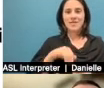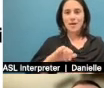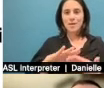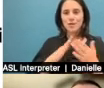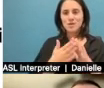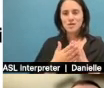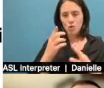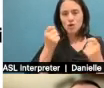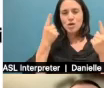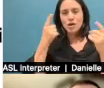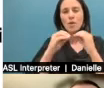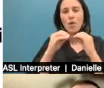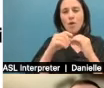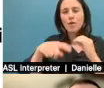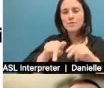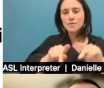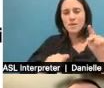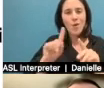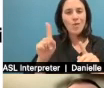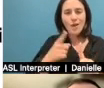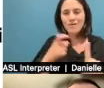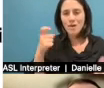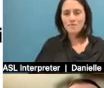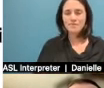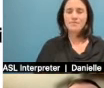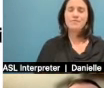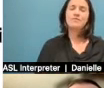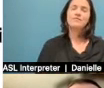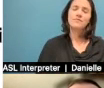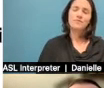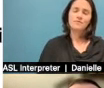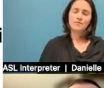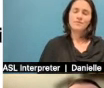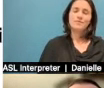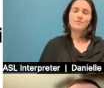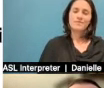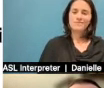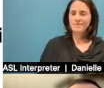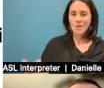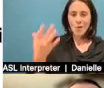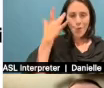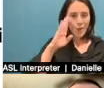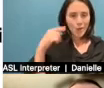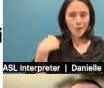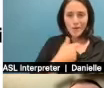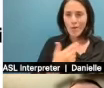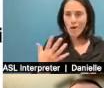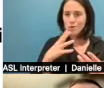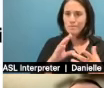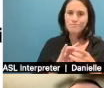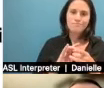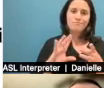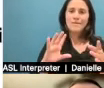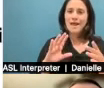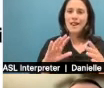leave a place where we actually do have fun and we do have joy? So I think that that piece is really,